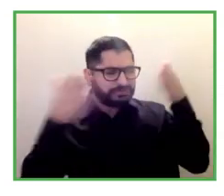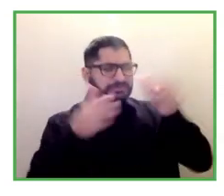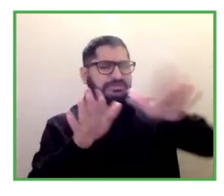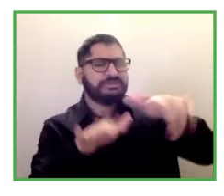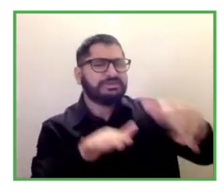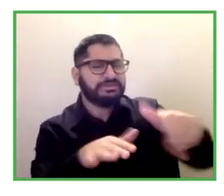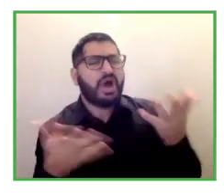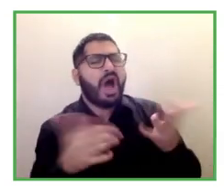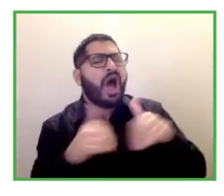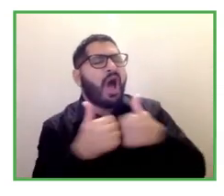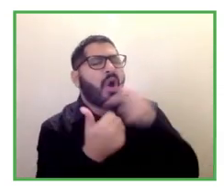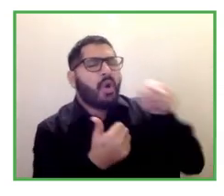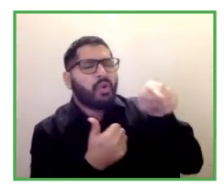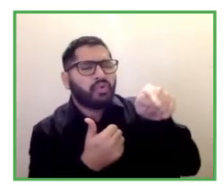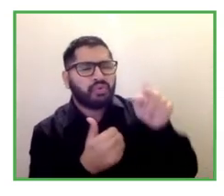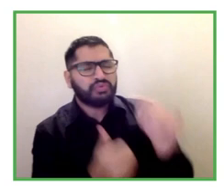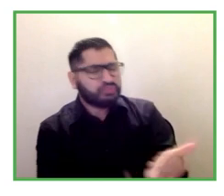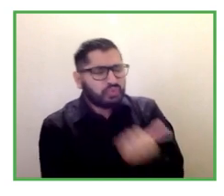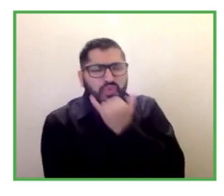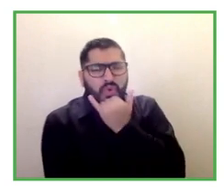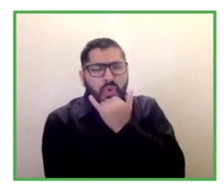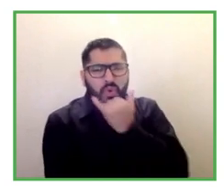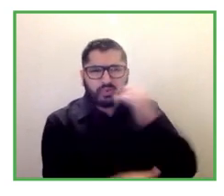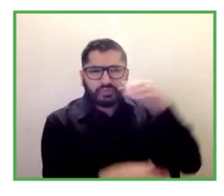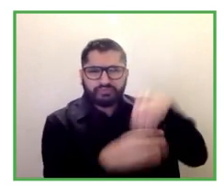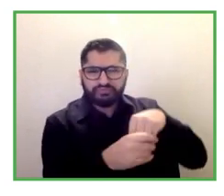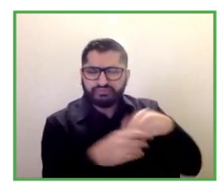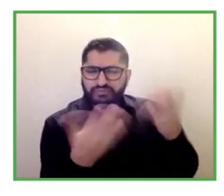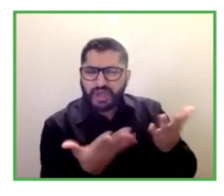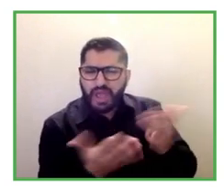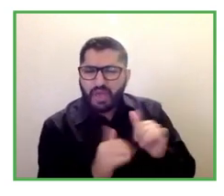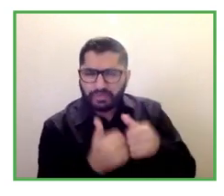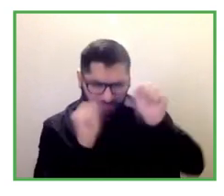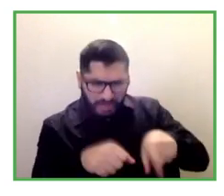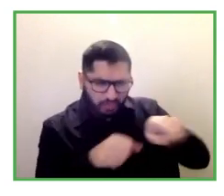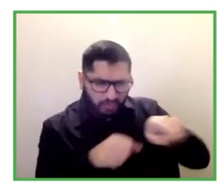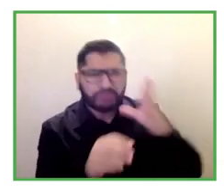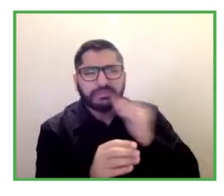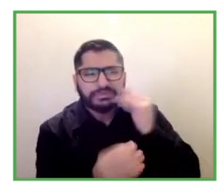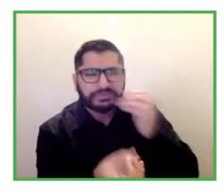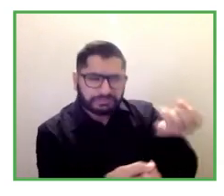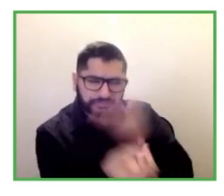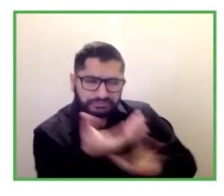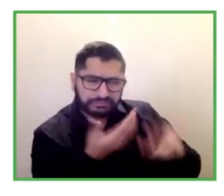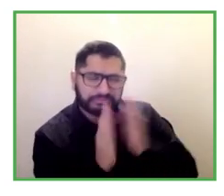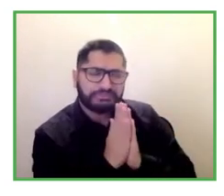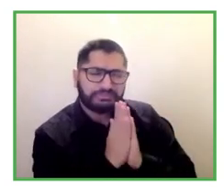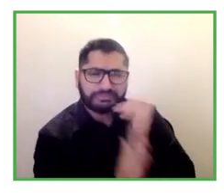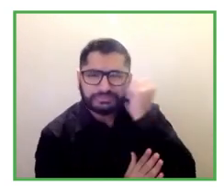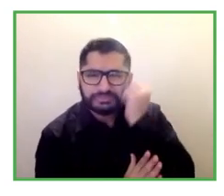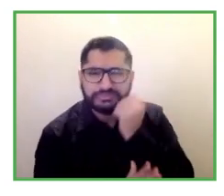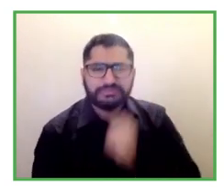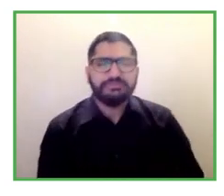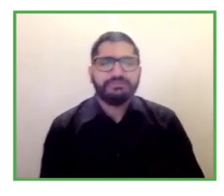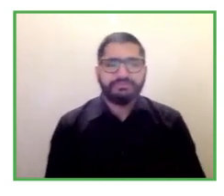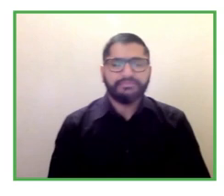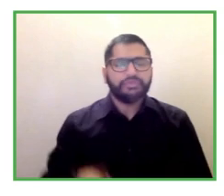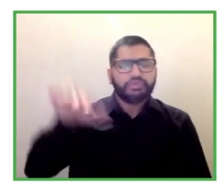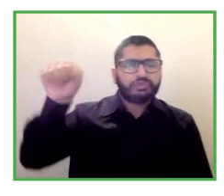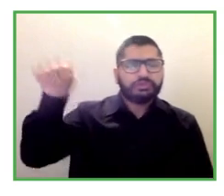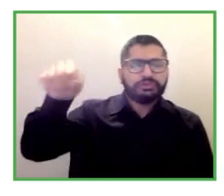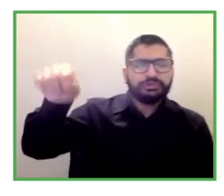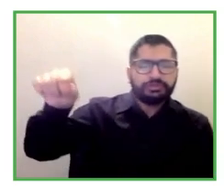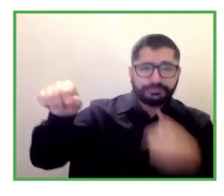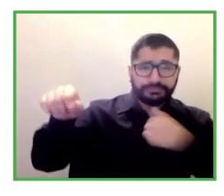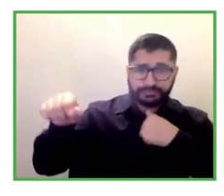uh have been running the stepping into internship program for 15 years now so um we've got most of the the niggly bits